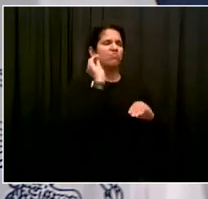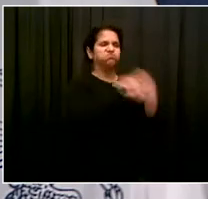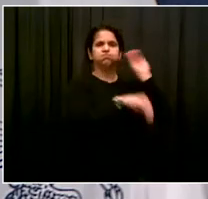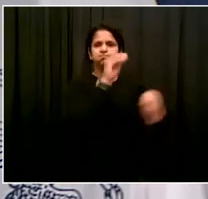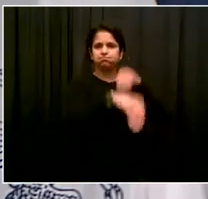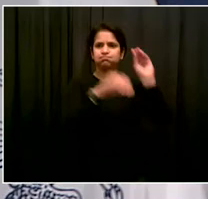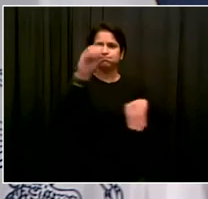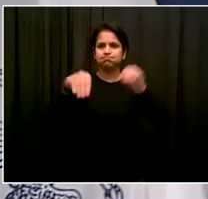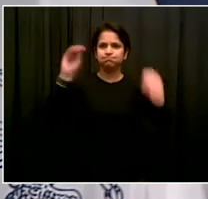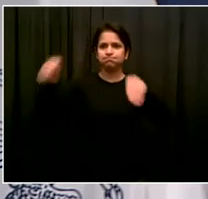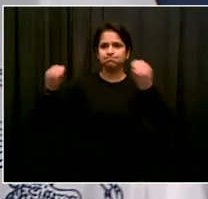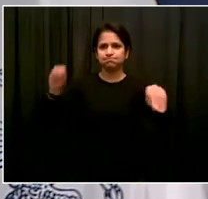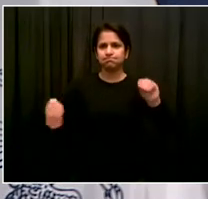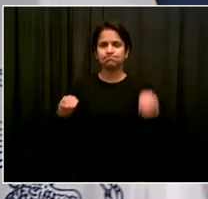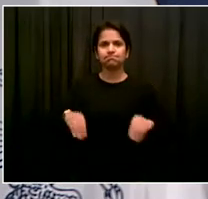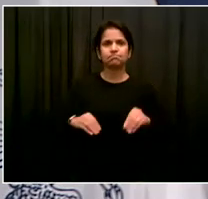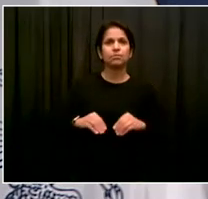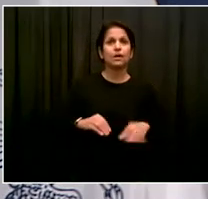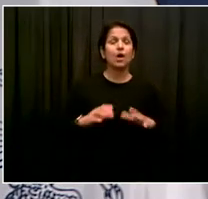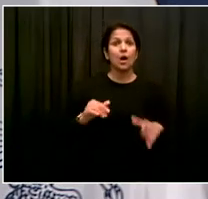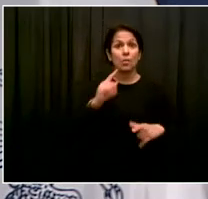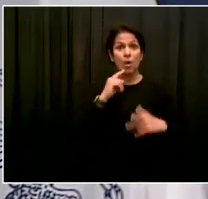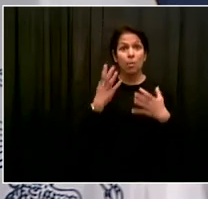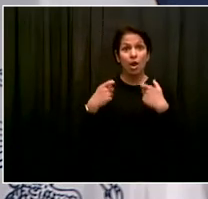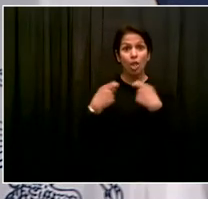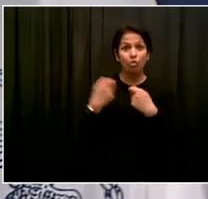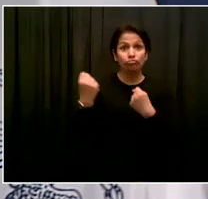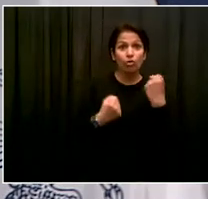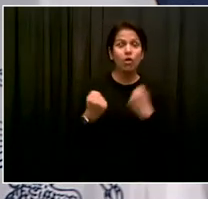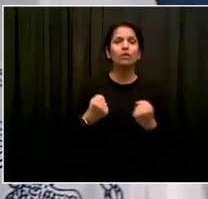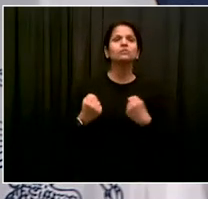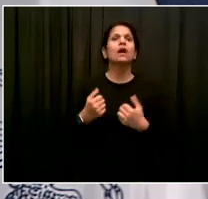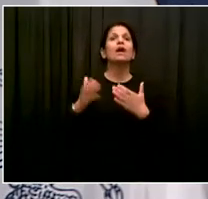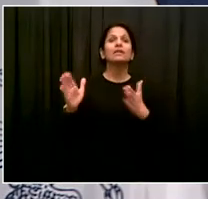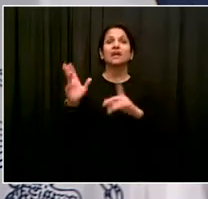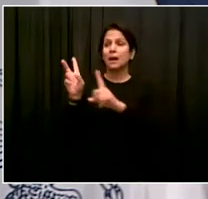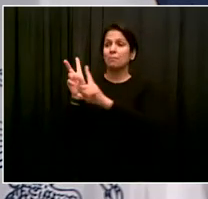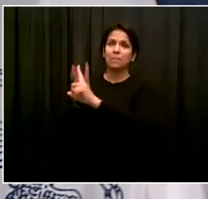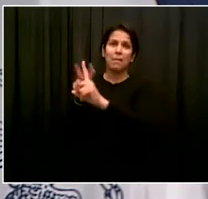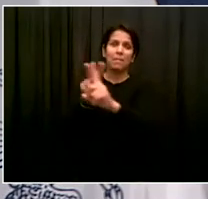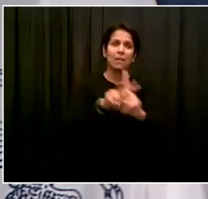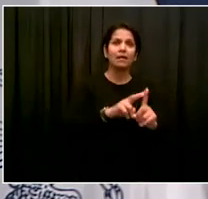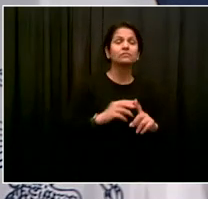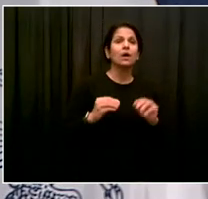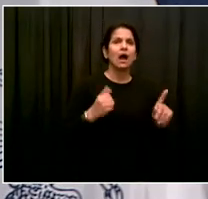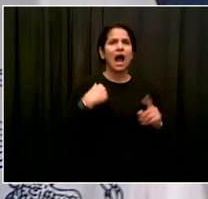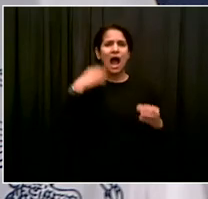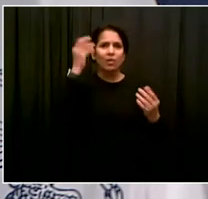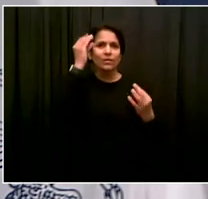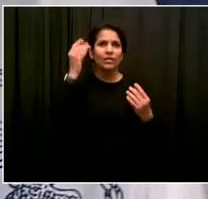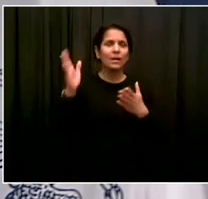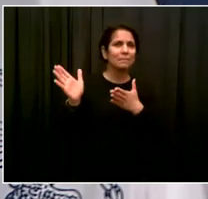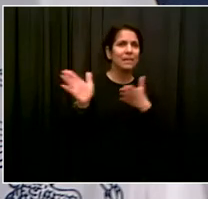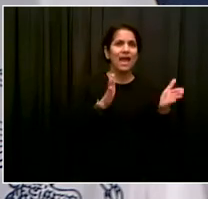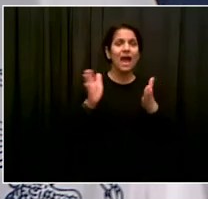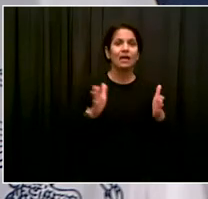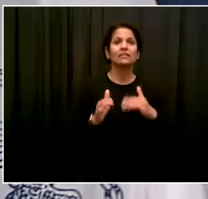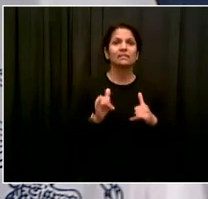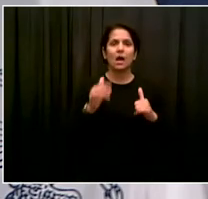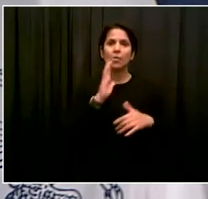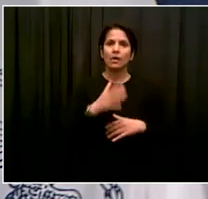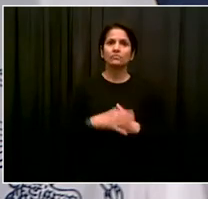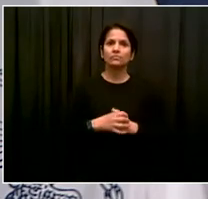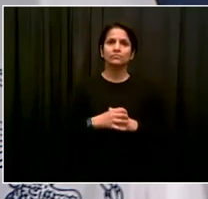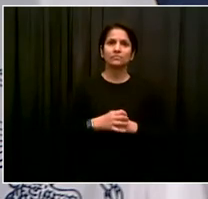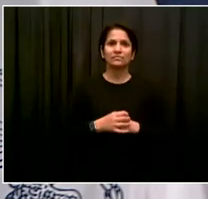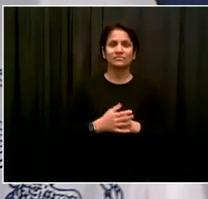bold stance on climate change and in his infrastructure vision there's a real focus on more and more charging stations all over the nation.